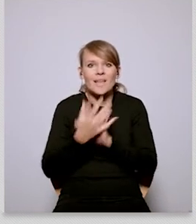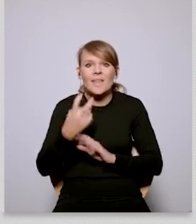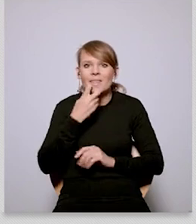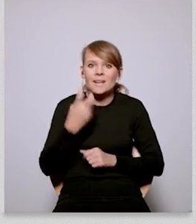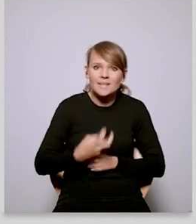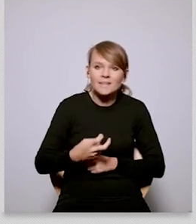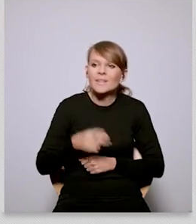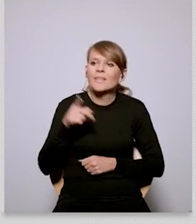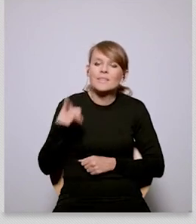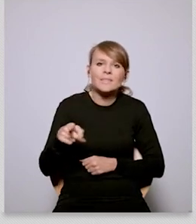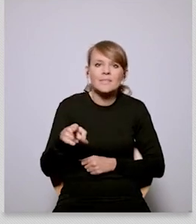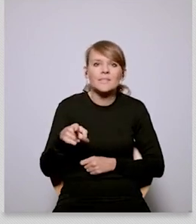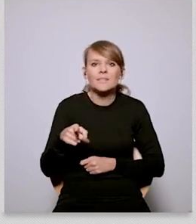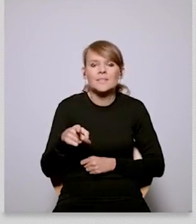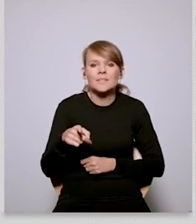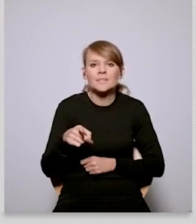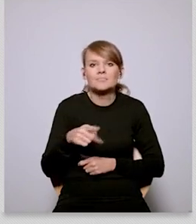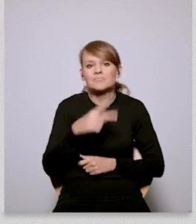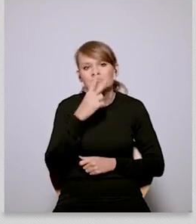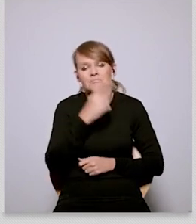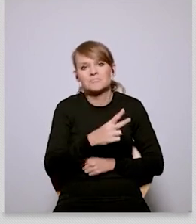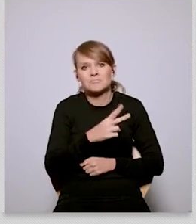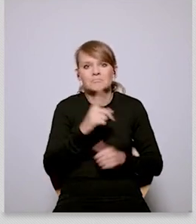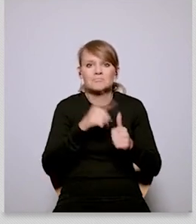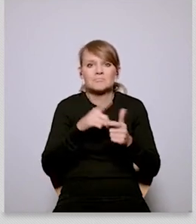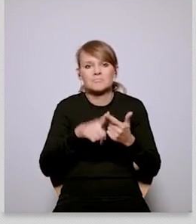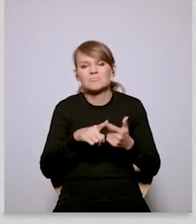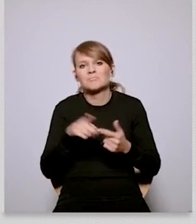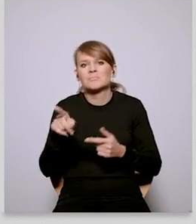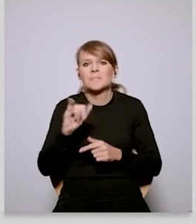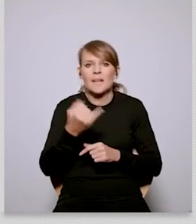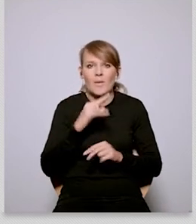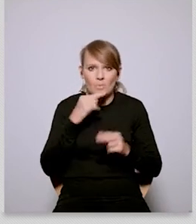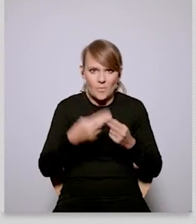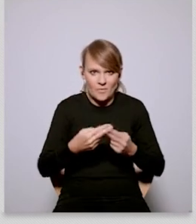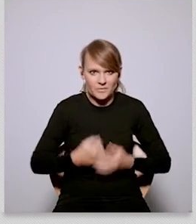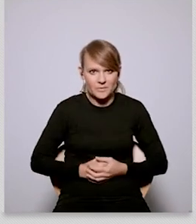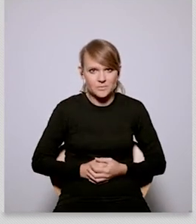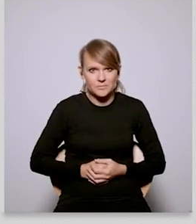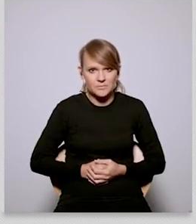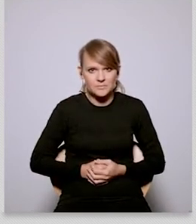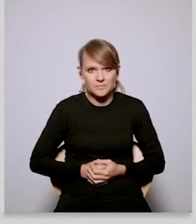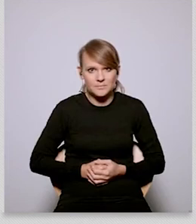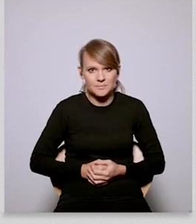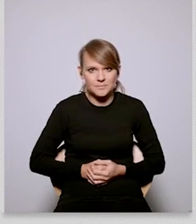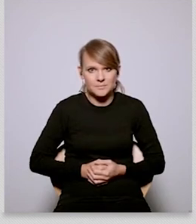union the energy costs are rising so what is your take on these two problems